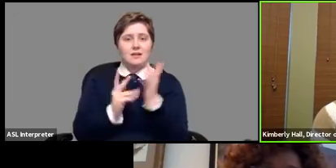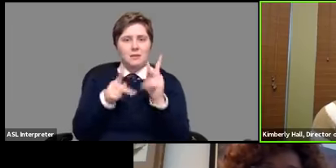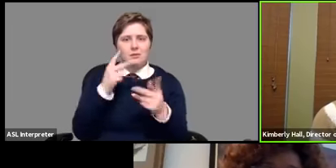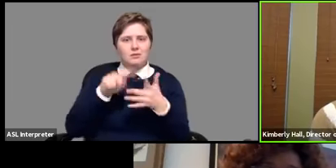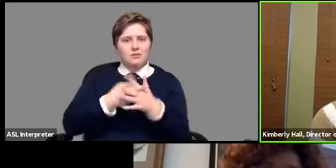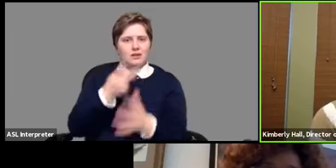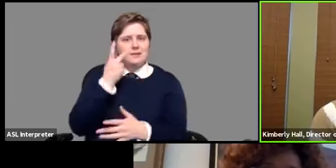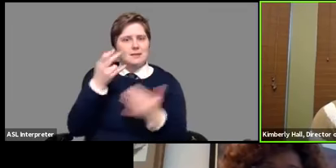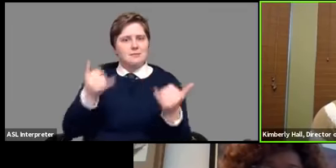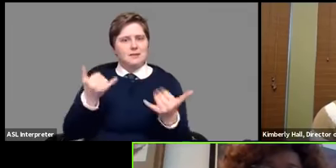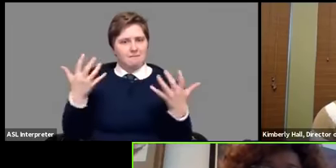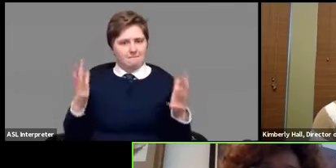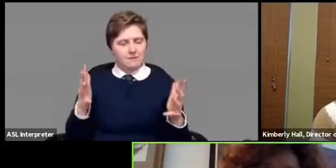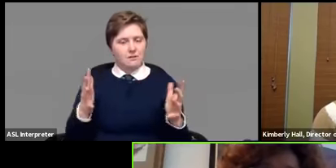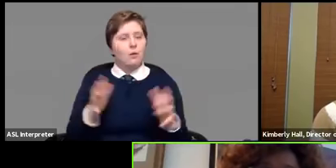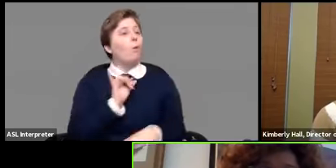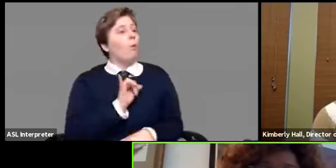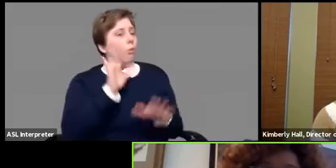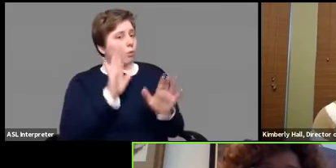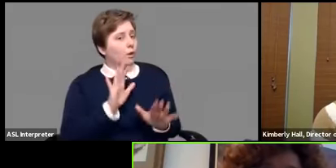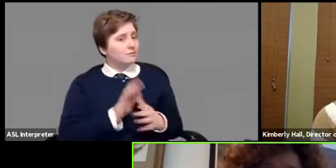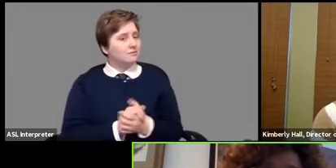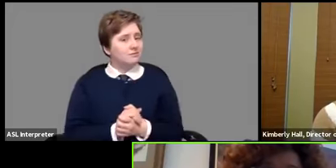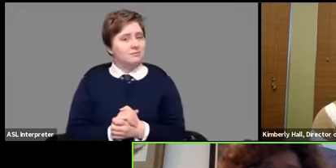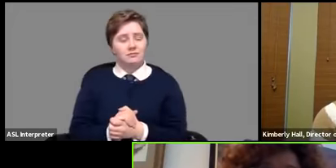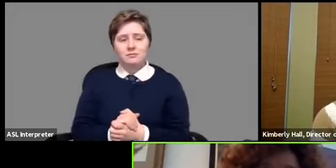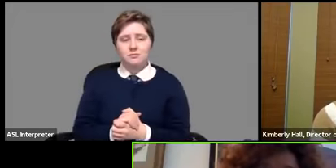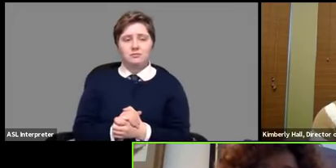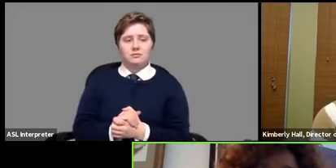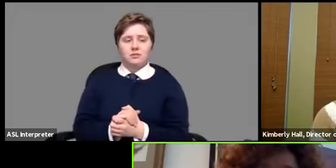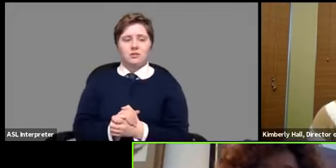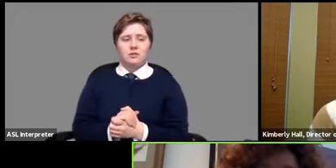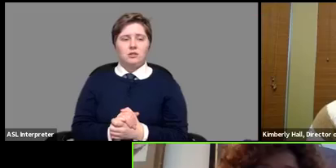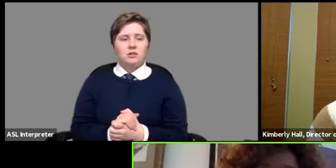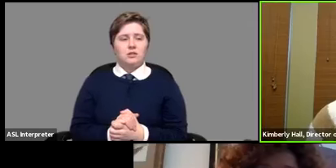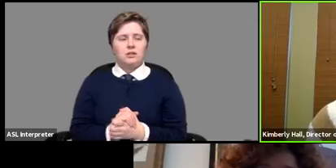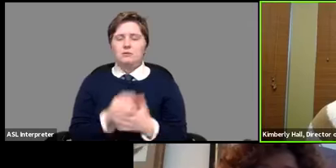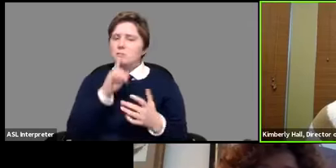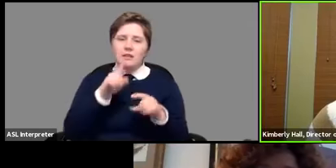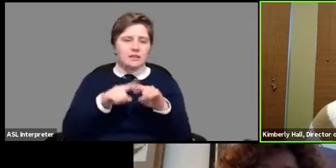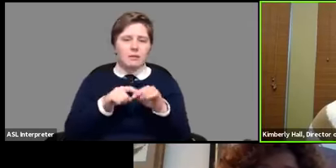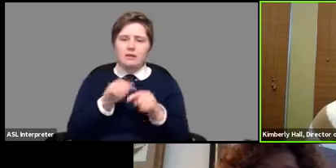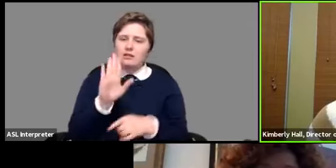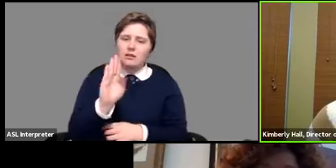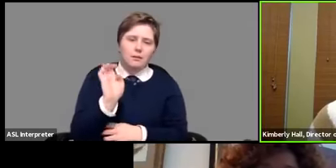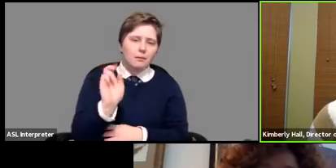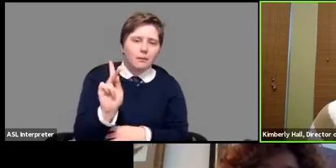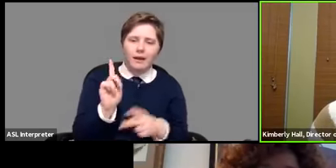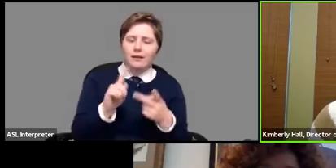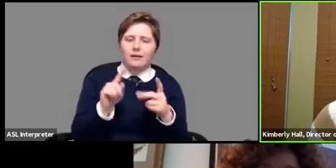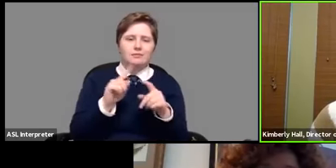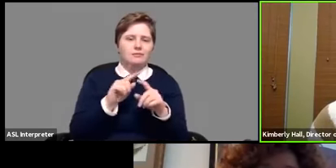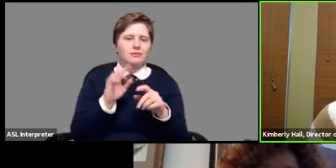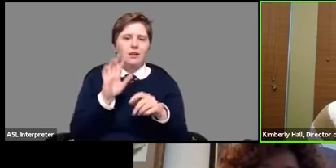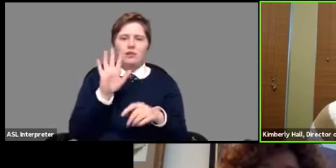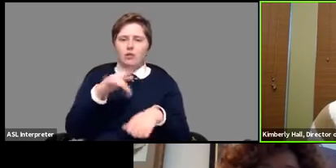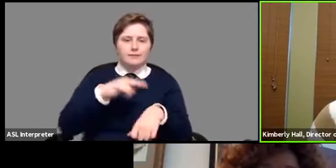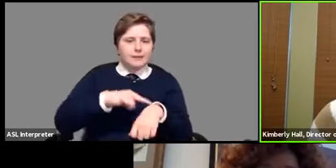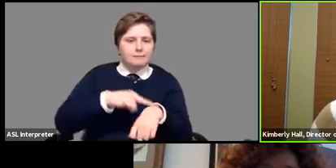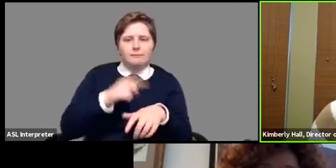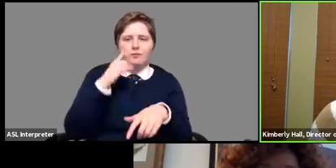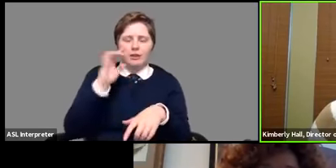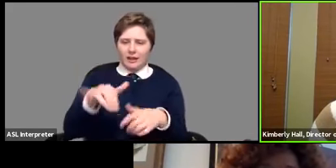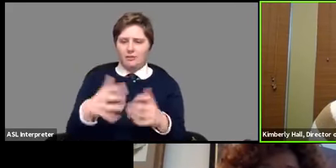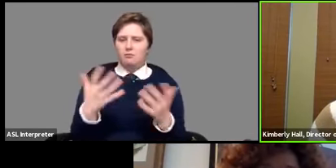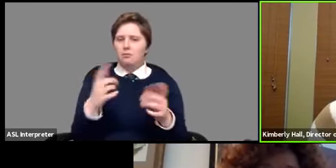seeing them today oh great great great you to unfold depending on banks and their their timing but